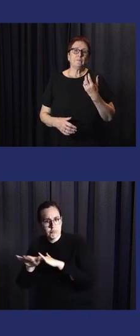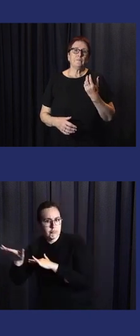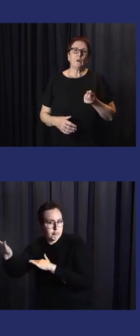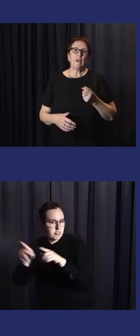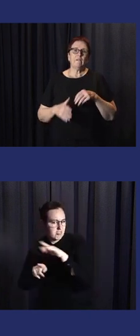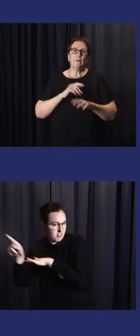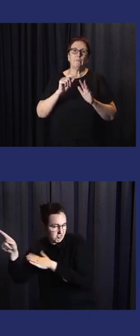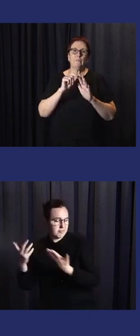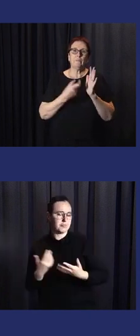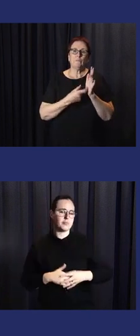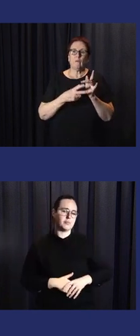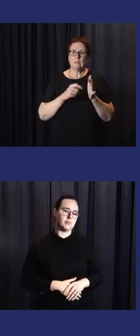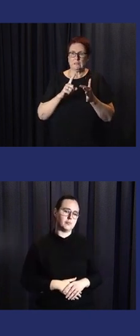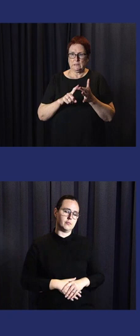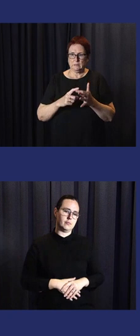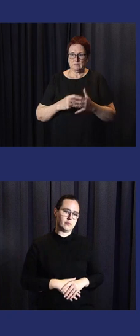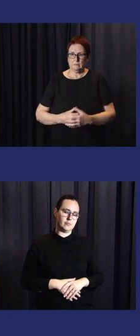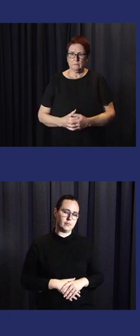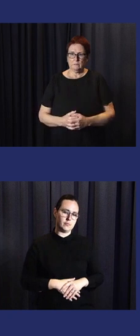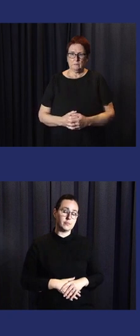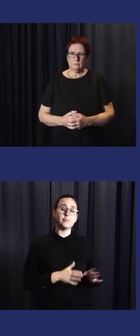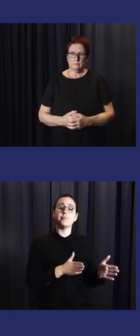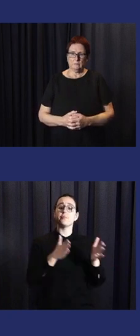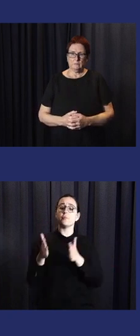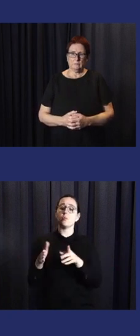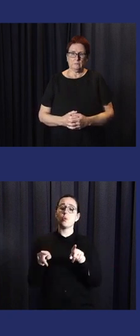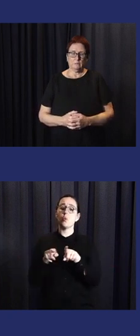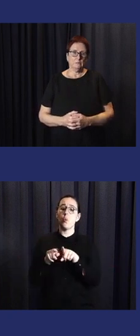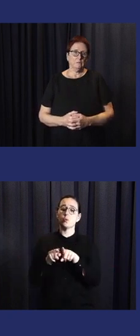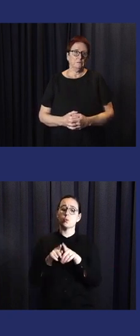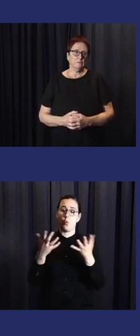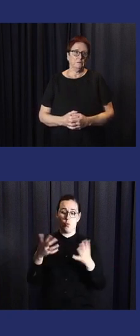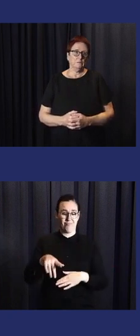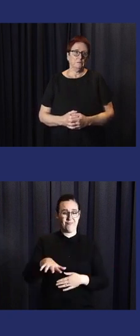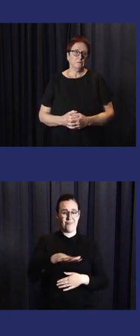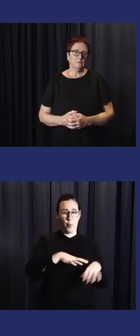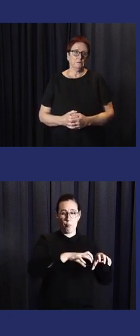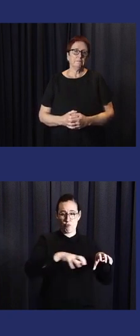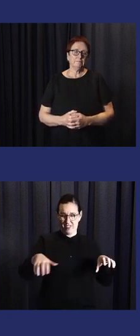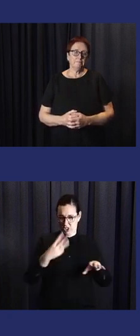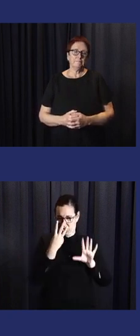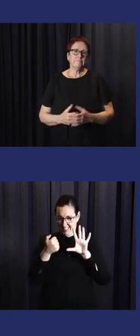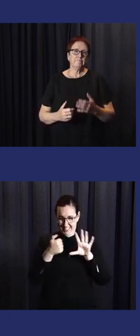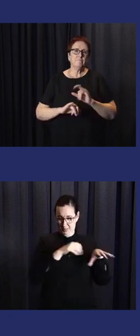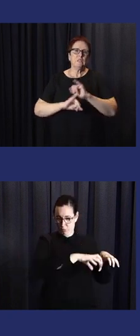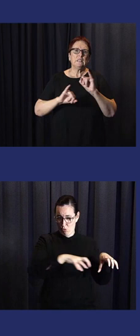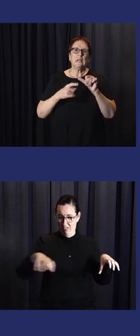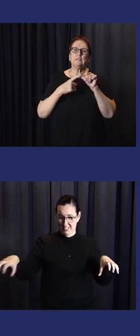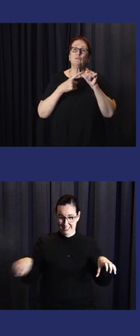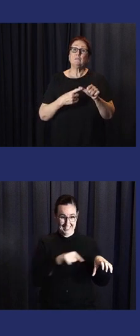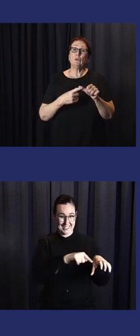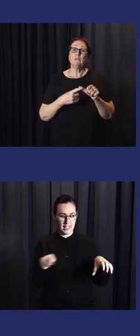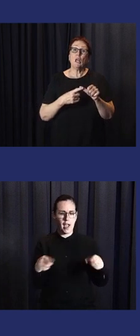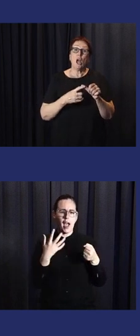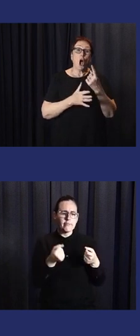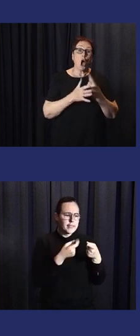similar to this, we also have these forces at the provincial level. And nearly